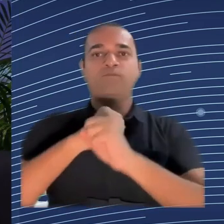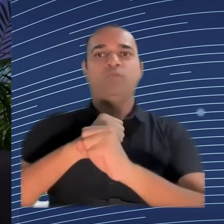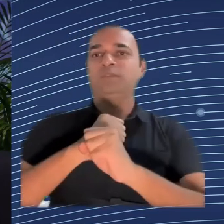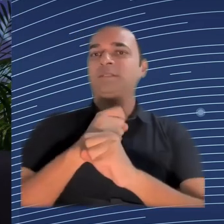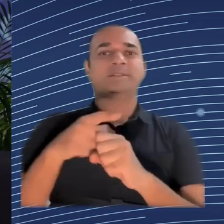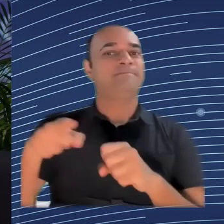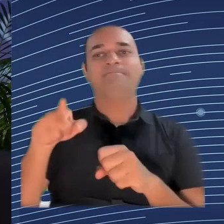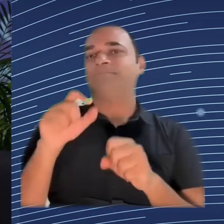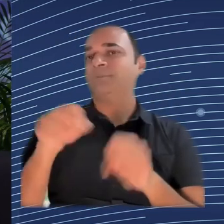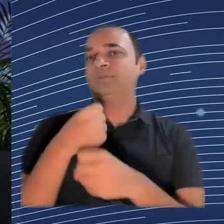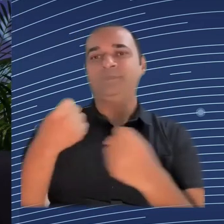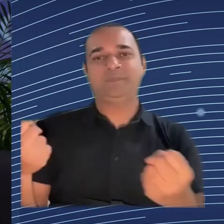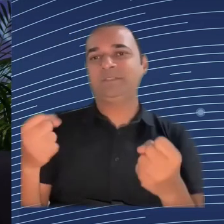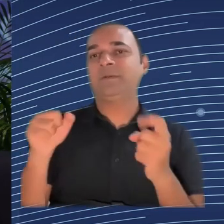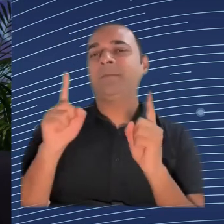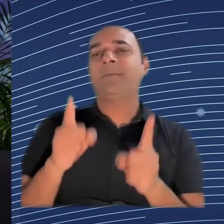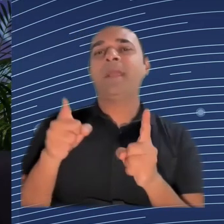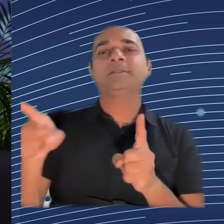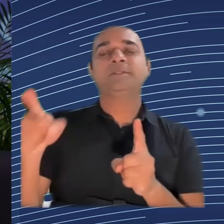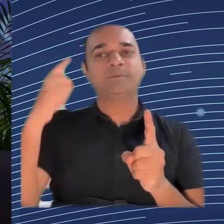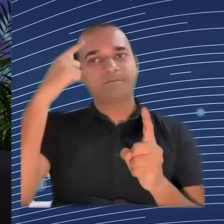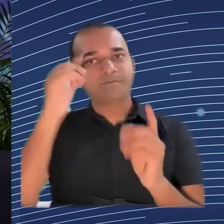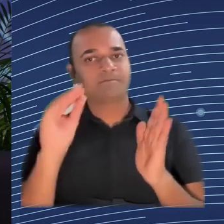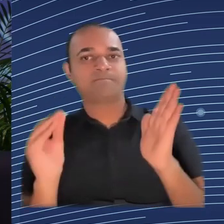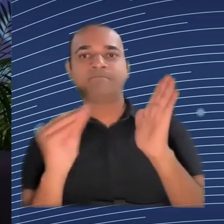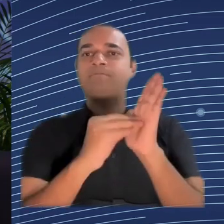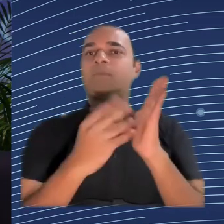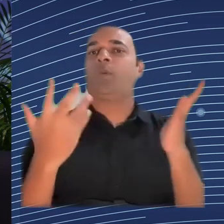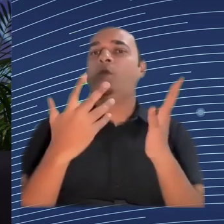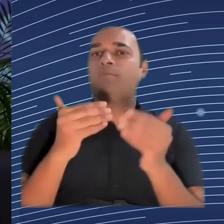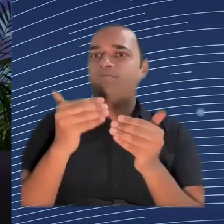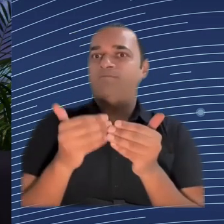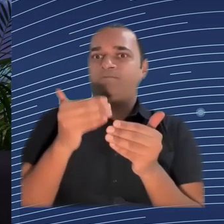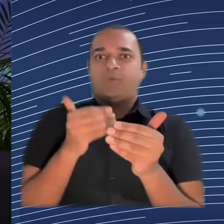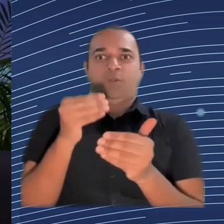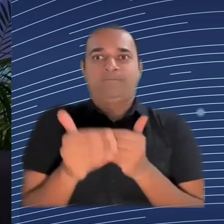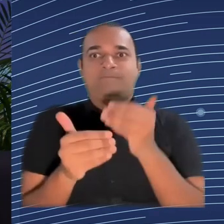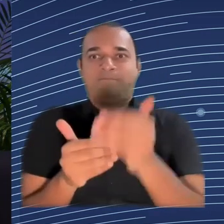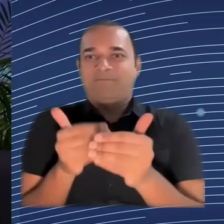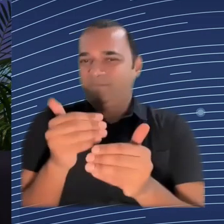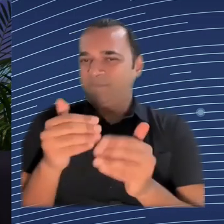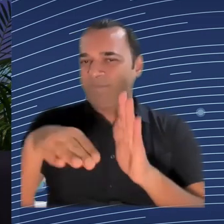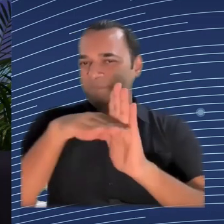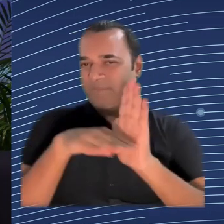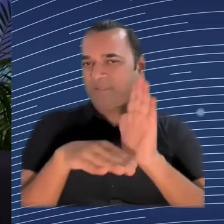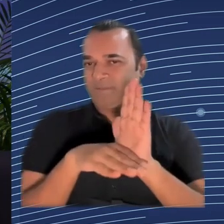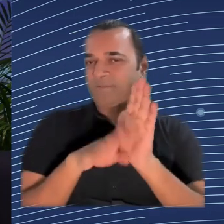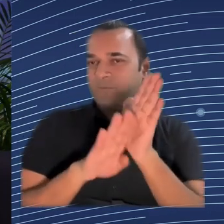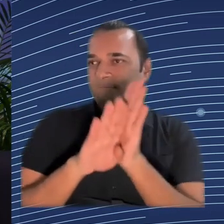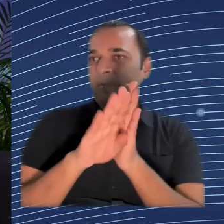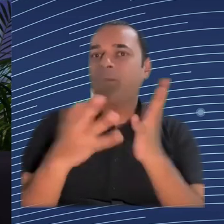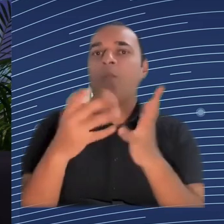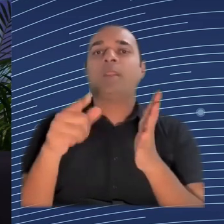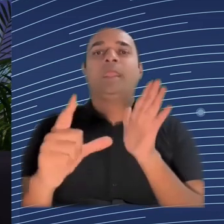And this is the reasons why. Ursula von der Leyen, at the EUC Congress in Berlin this year, recognizes this